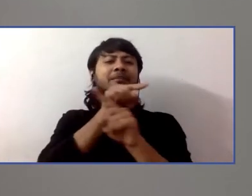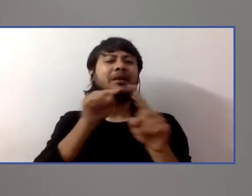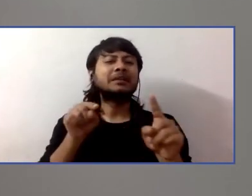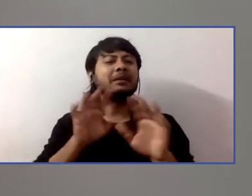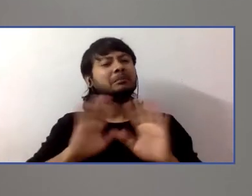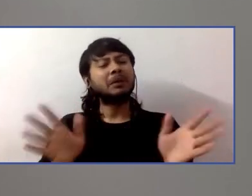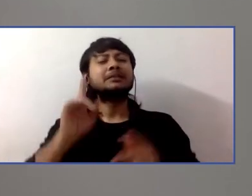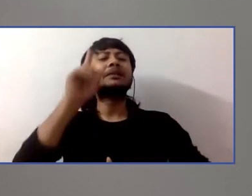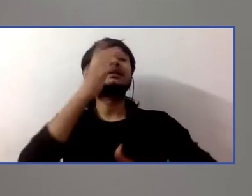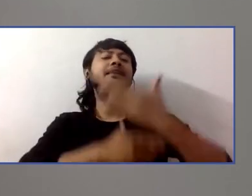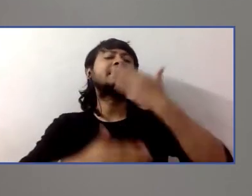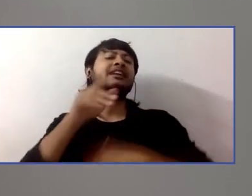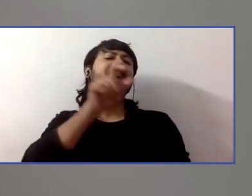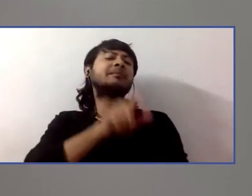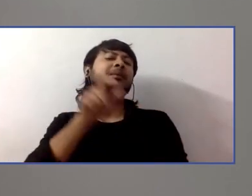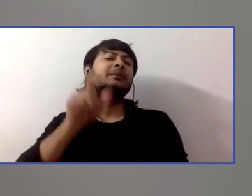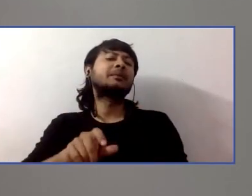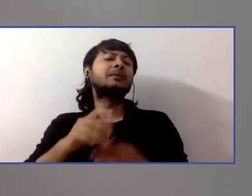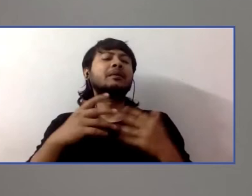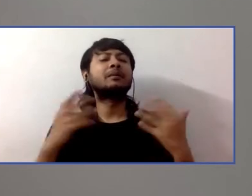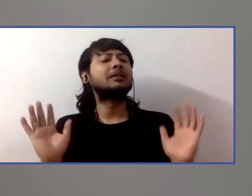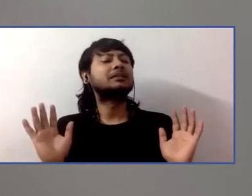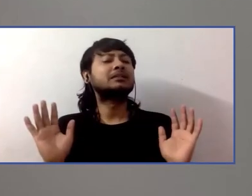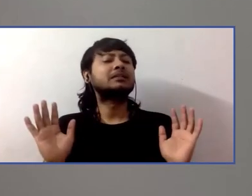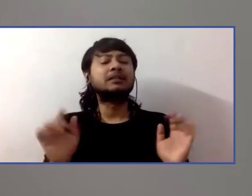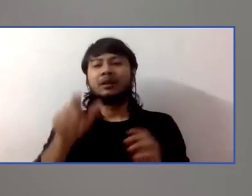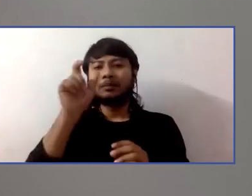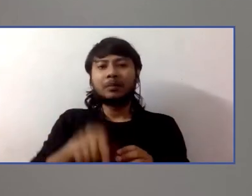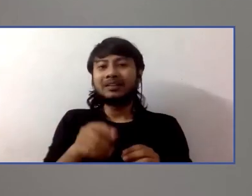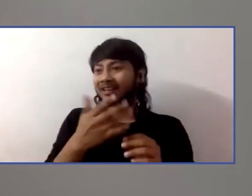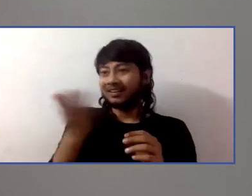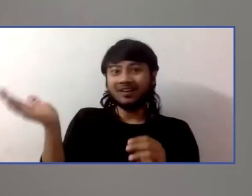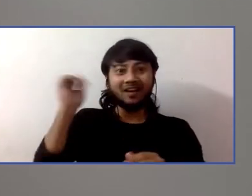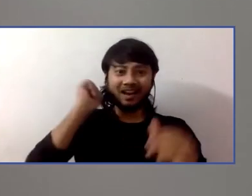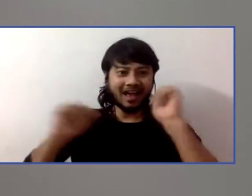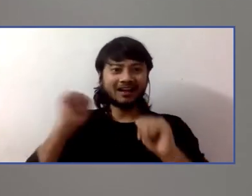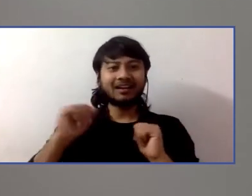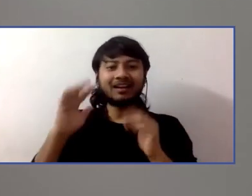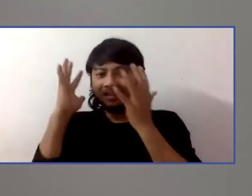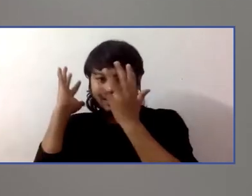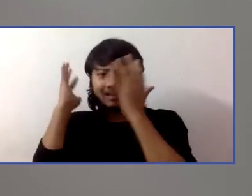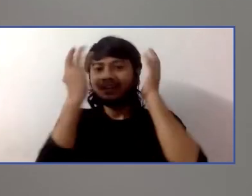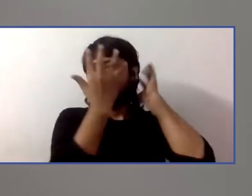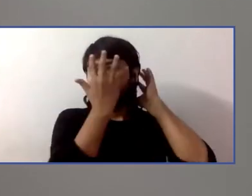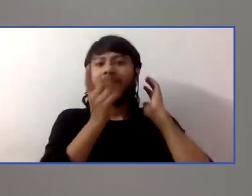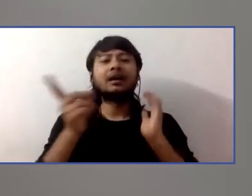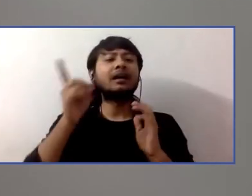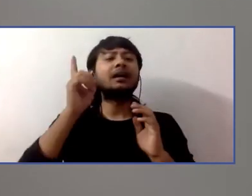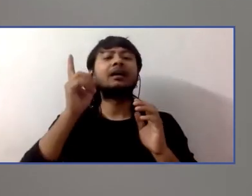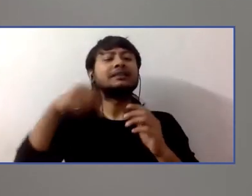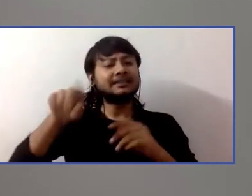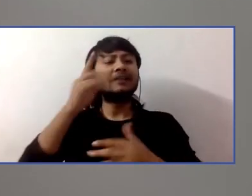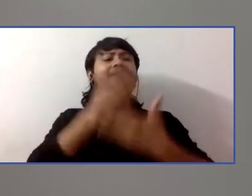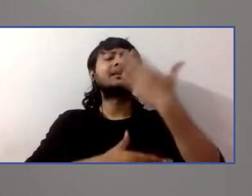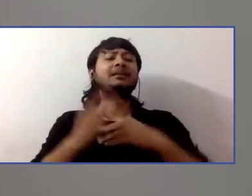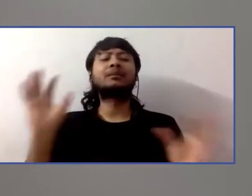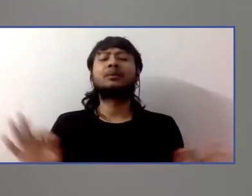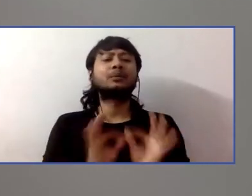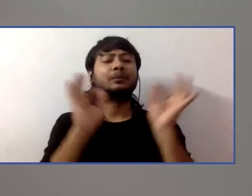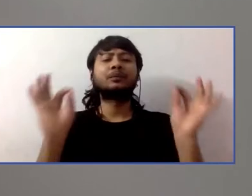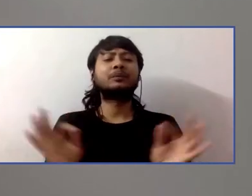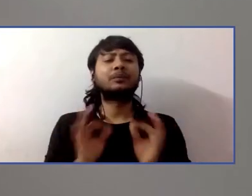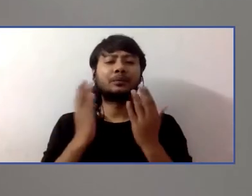characters that are portrayed with having a disability. And of that percentage, so few are played by actors with disabilities.